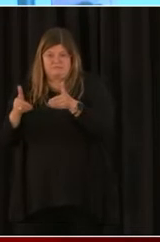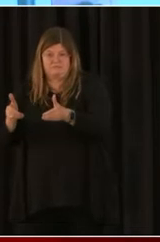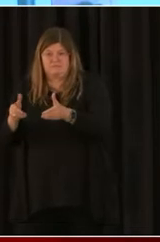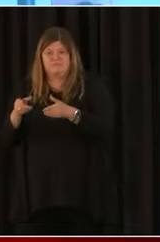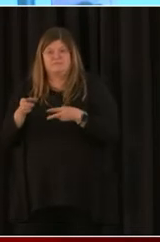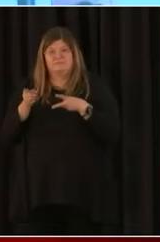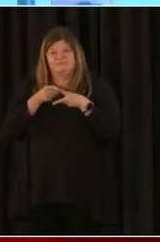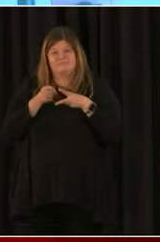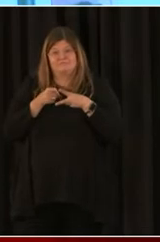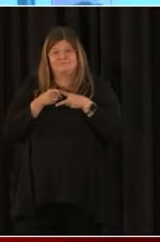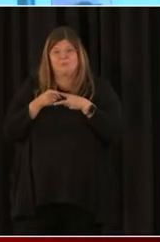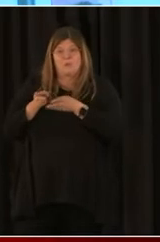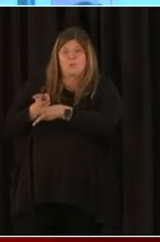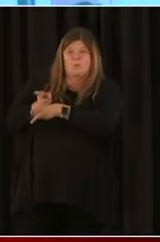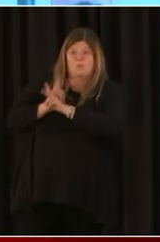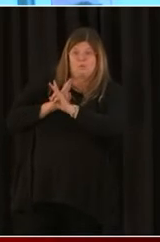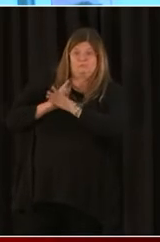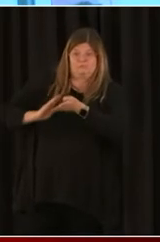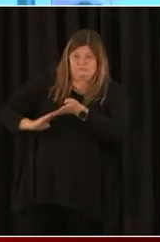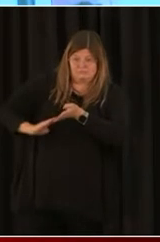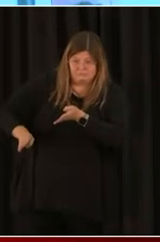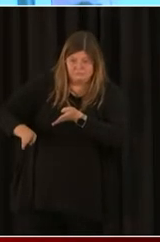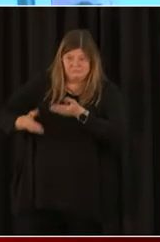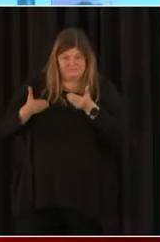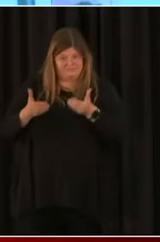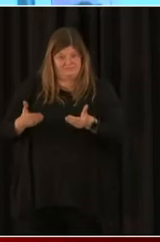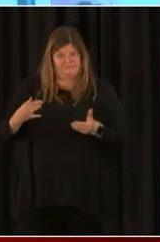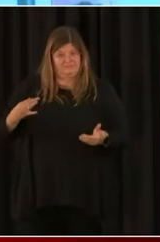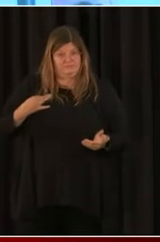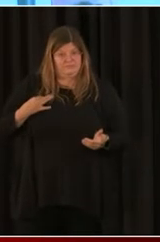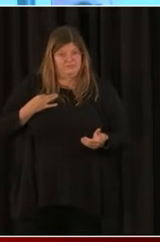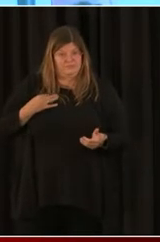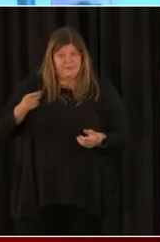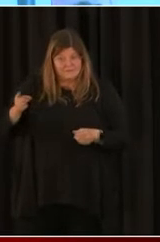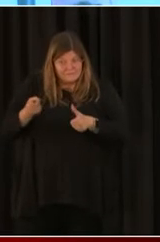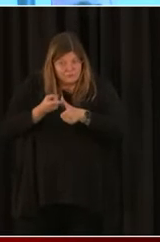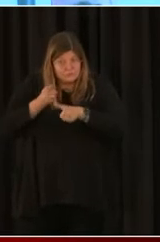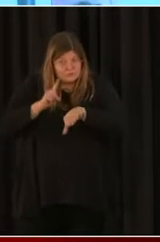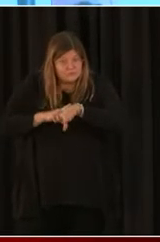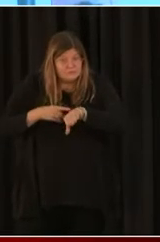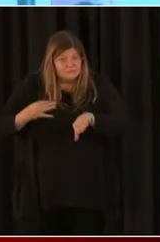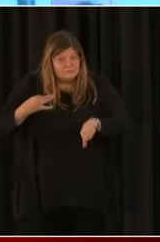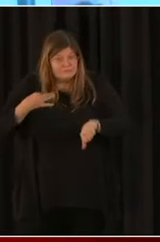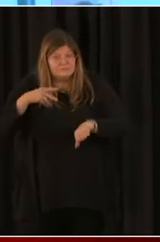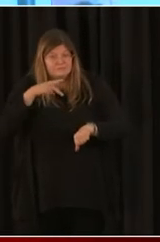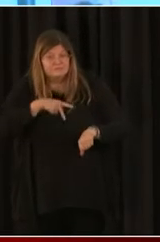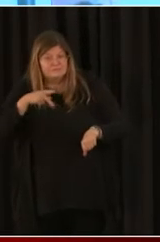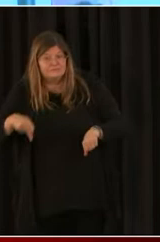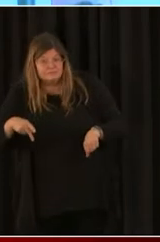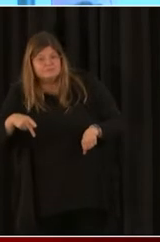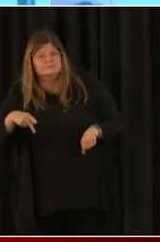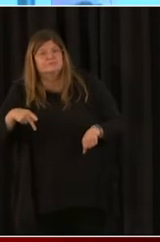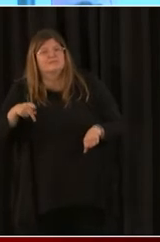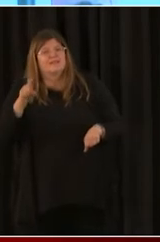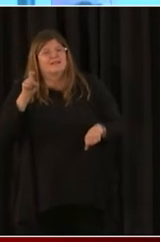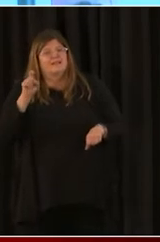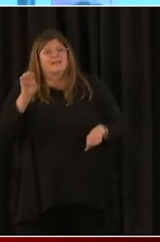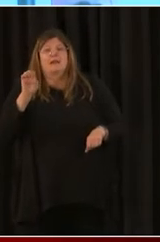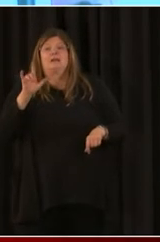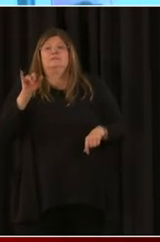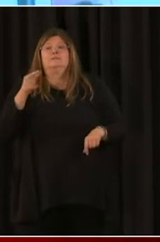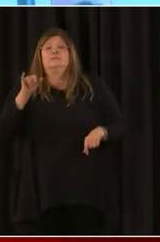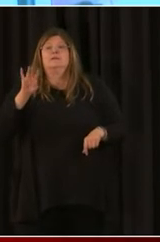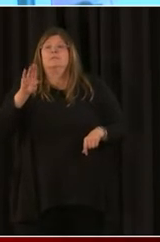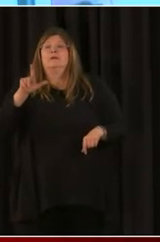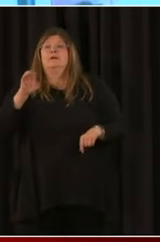those who have already applied for PPP the first time, then they also are eligible to apply the second time. And then for those that